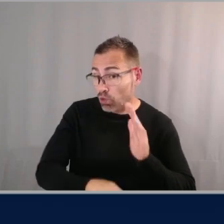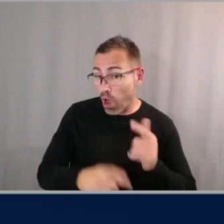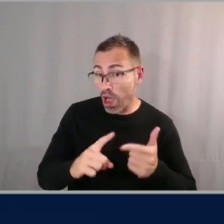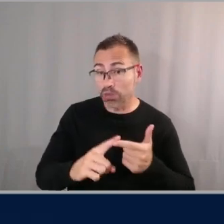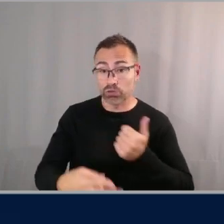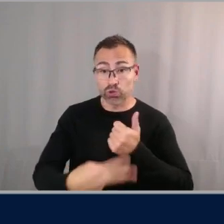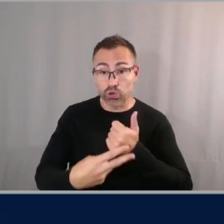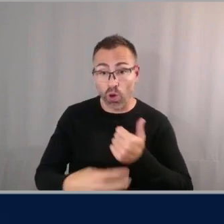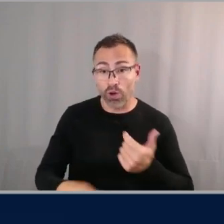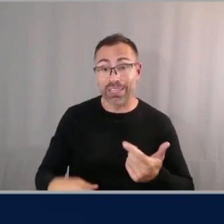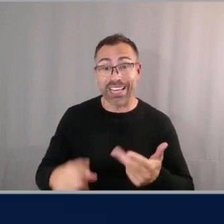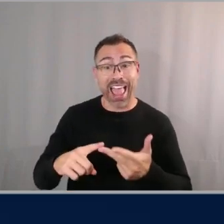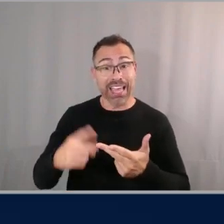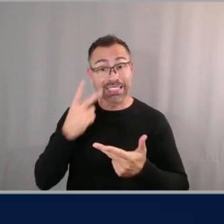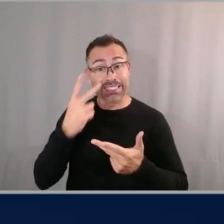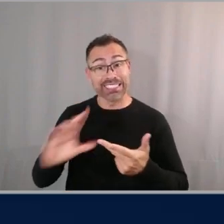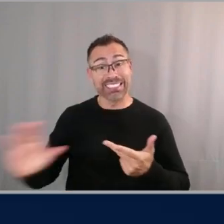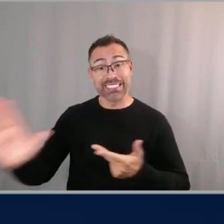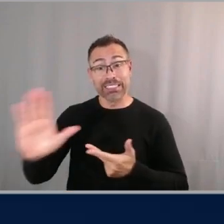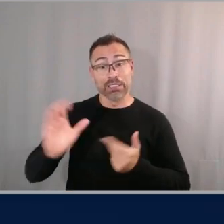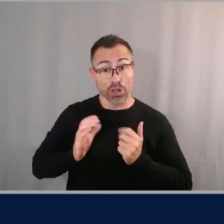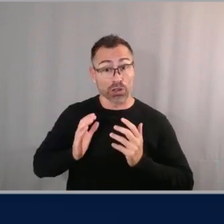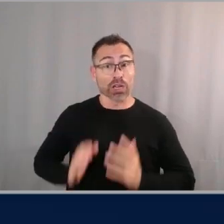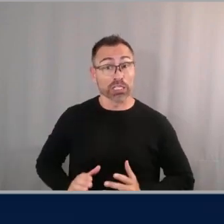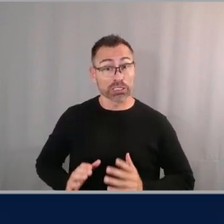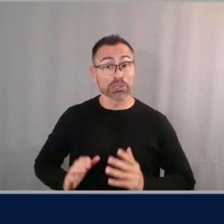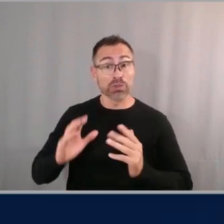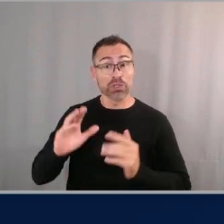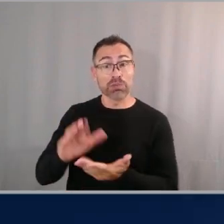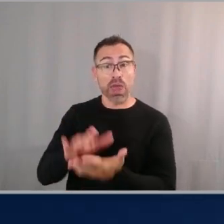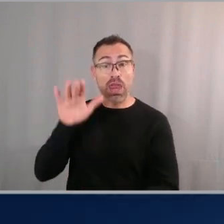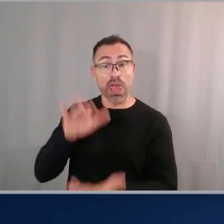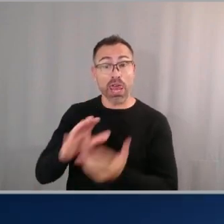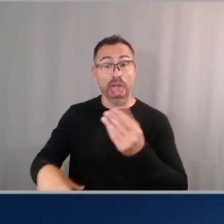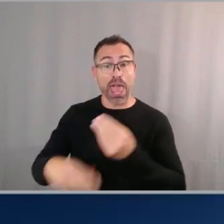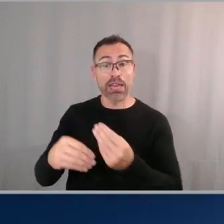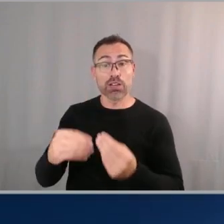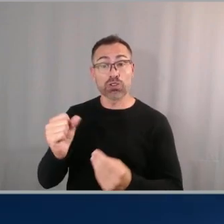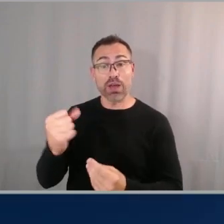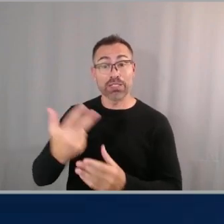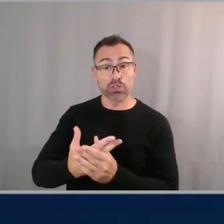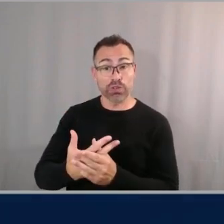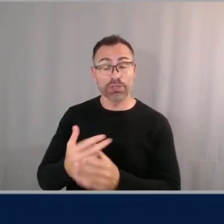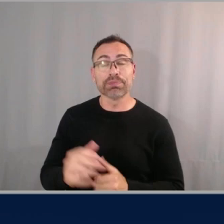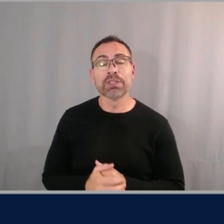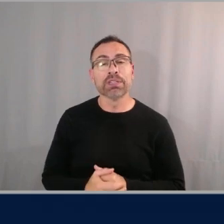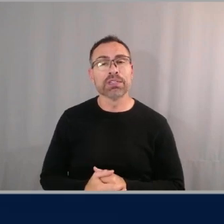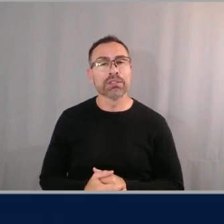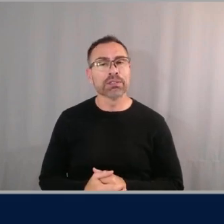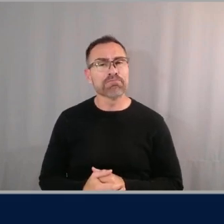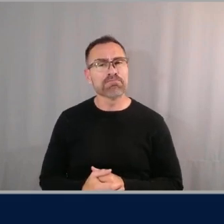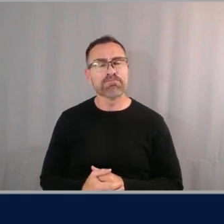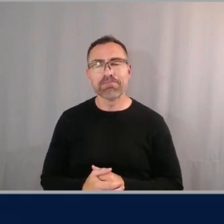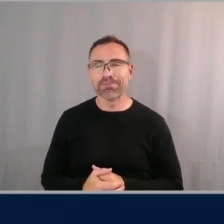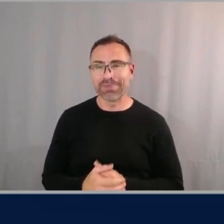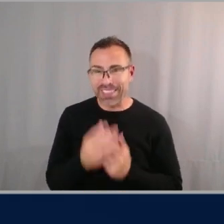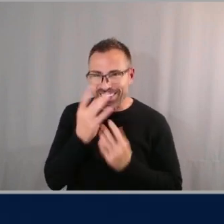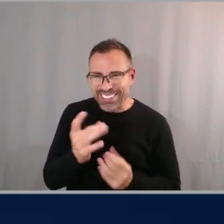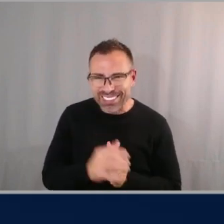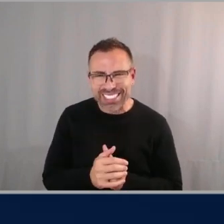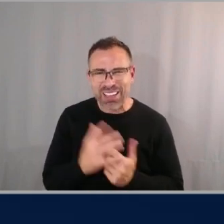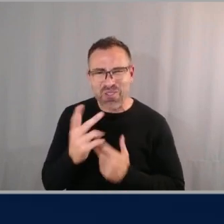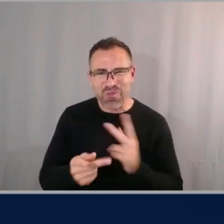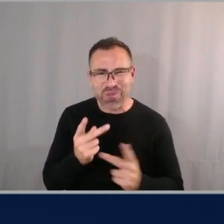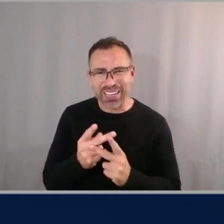see your custom metadata that you add to your S3 objects yeah so that's interesting Ruhi what kinds of metadata can I